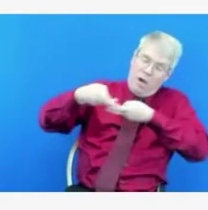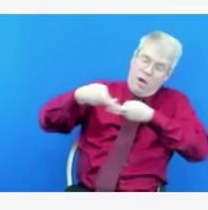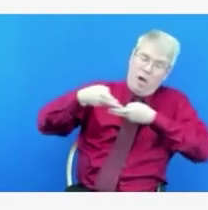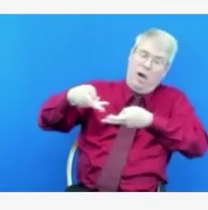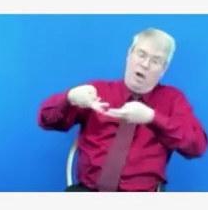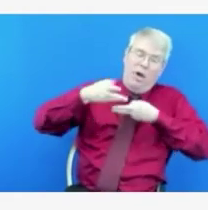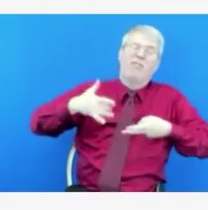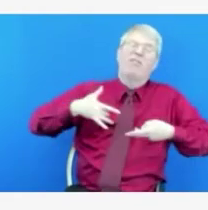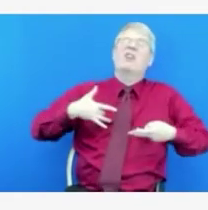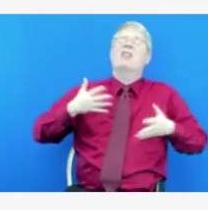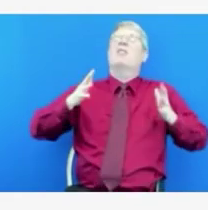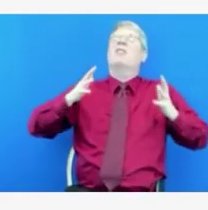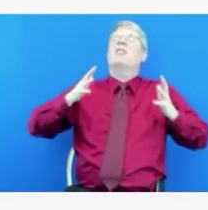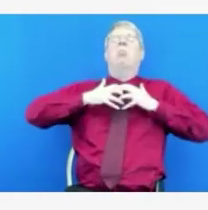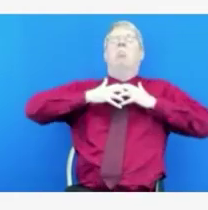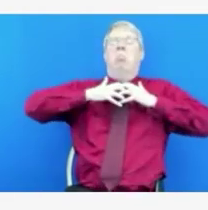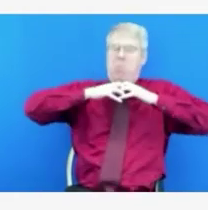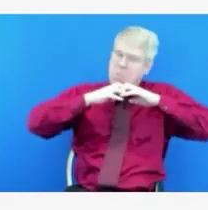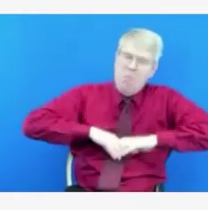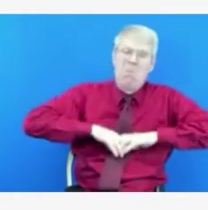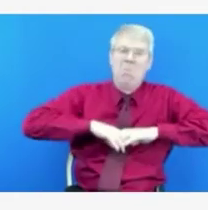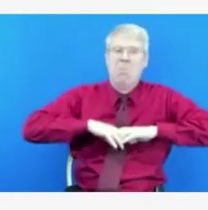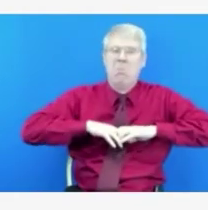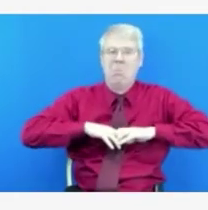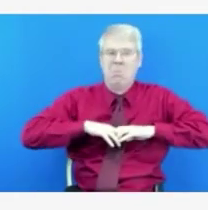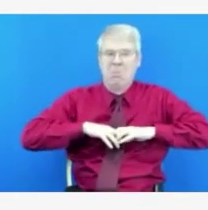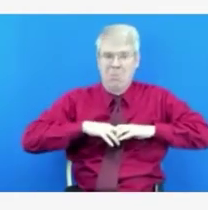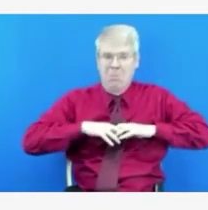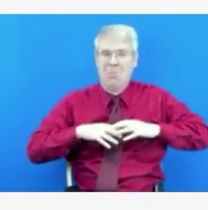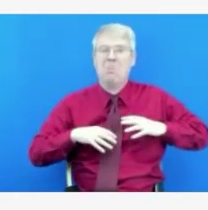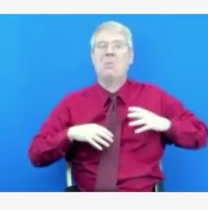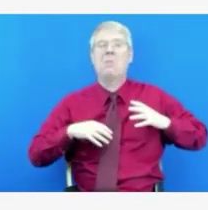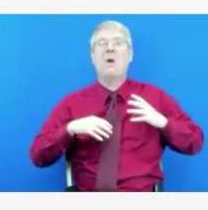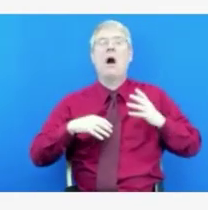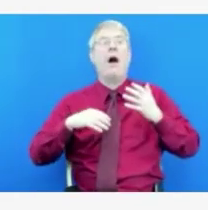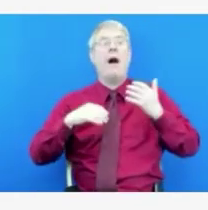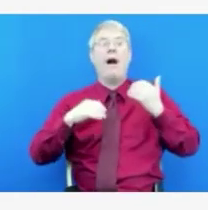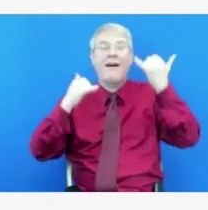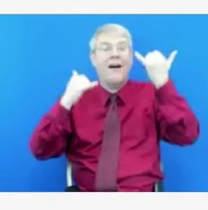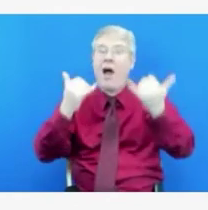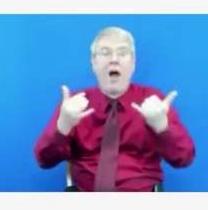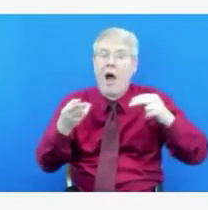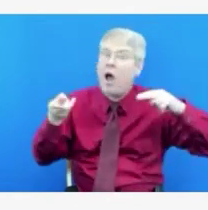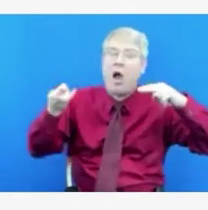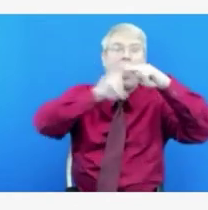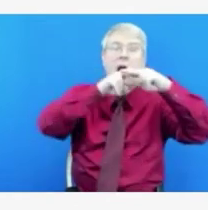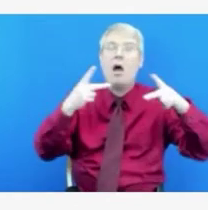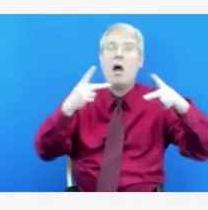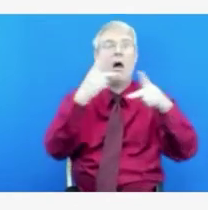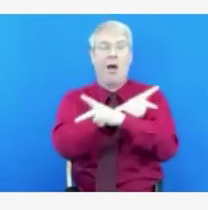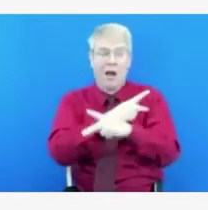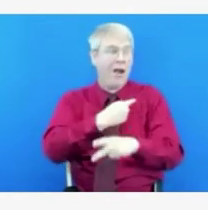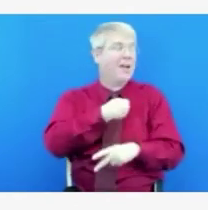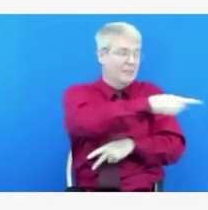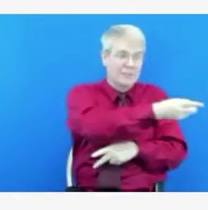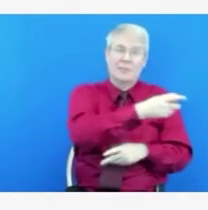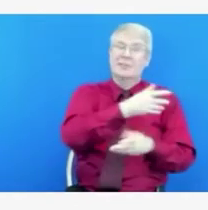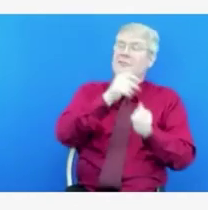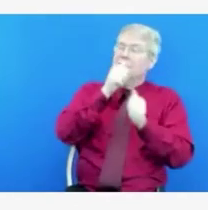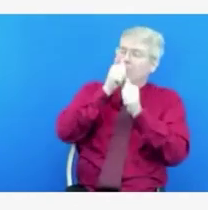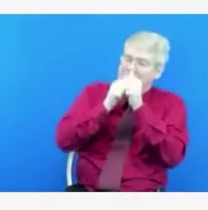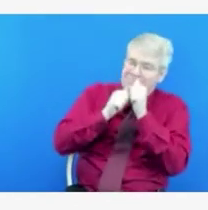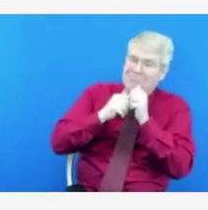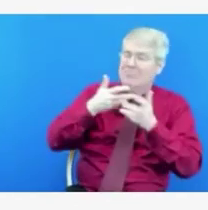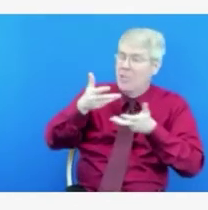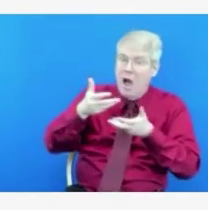continue to be harassed and even worse experience other kinds of threats from patients and their families who fail